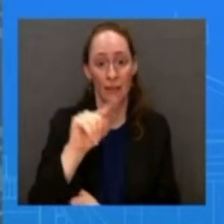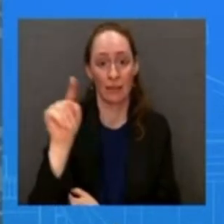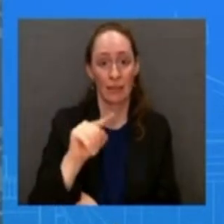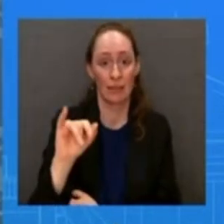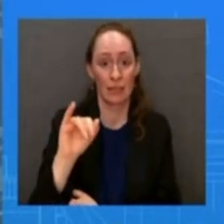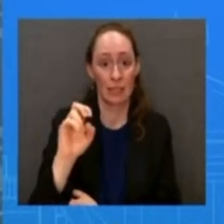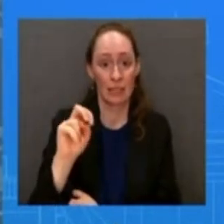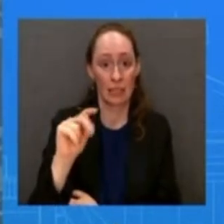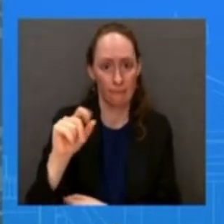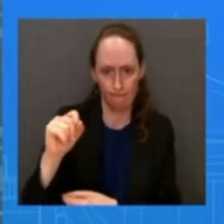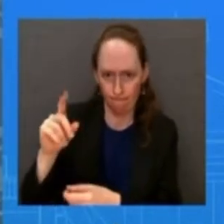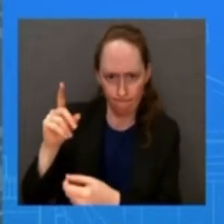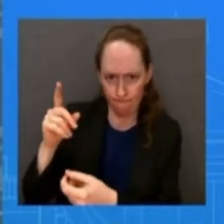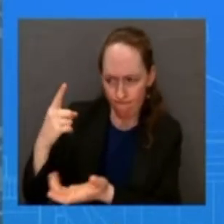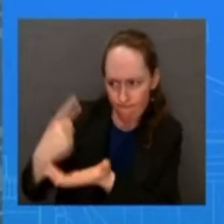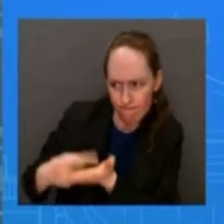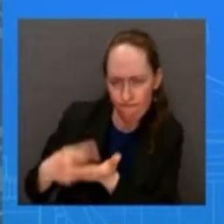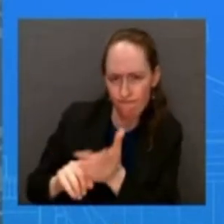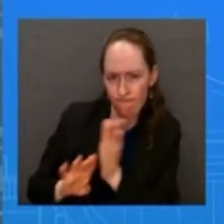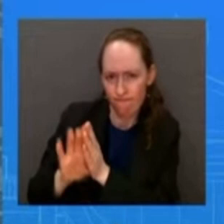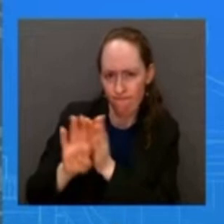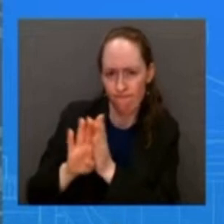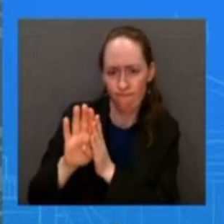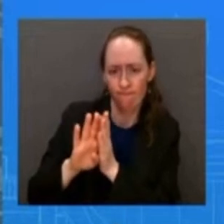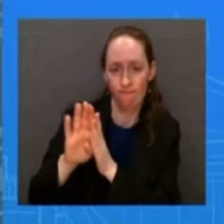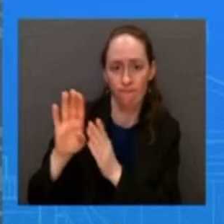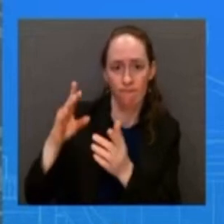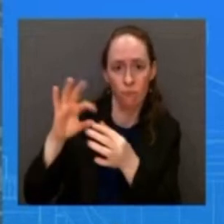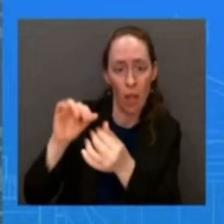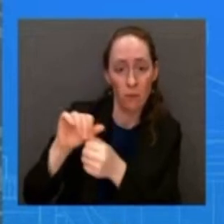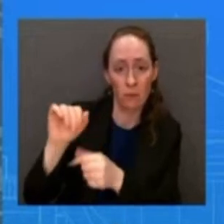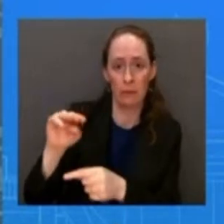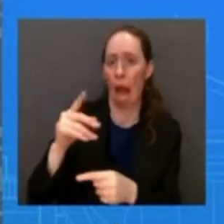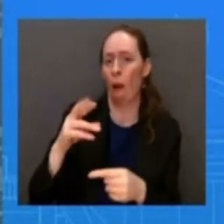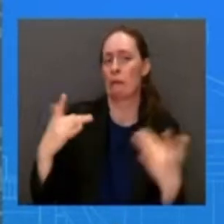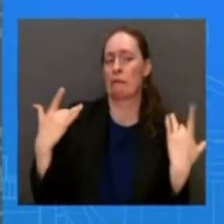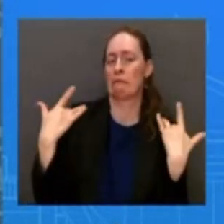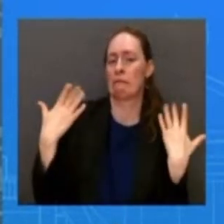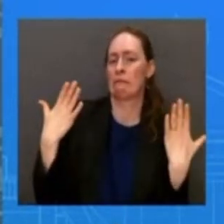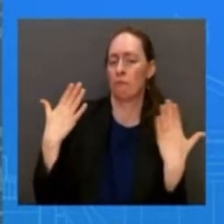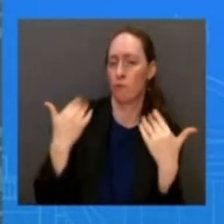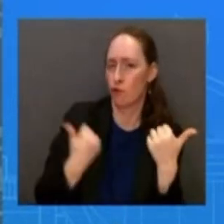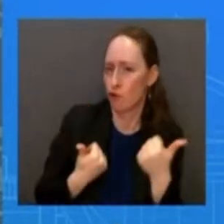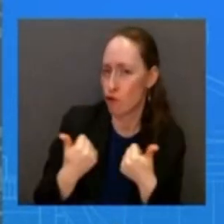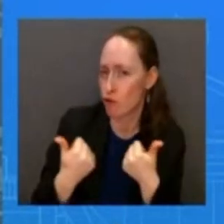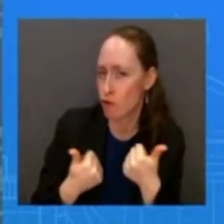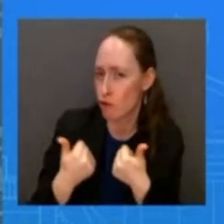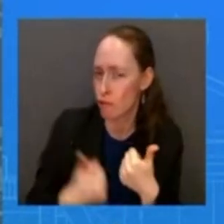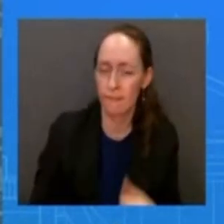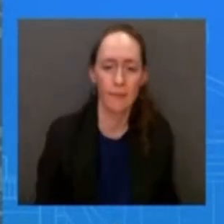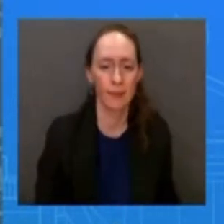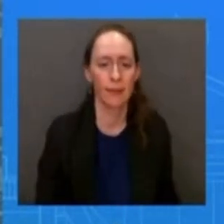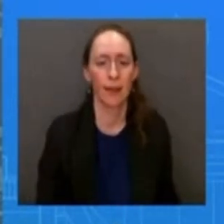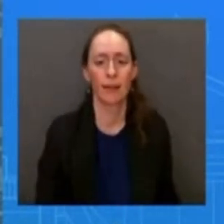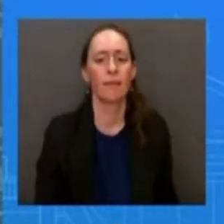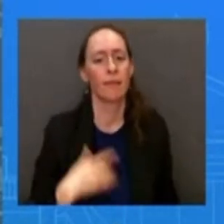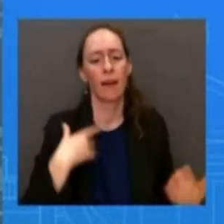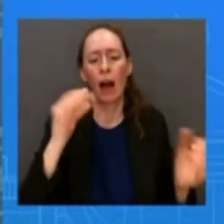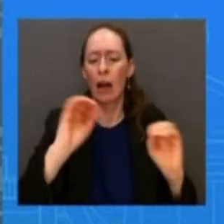or any planning or policy uh to put forth uh before you and and kind of lay out on what we're going to do on any tech uh